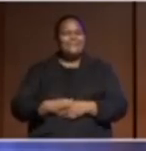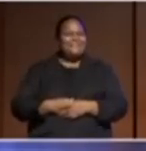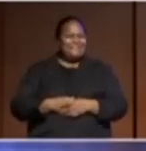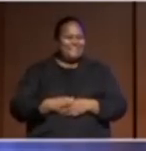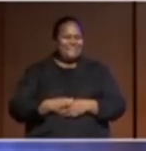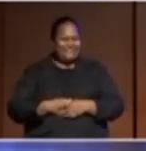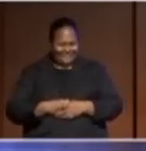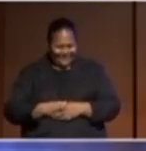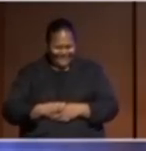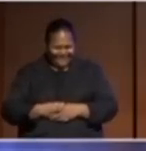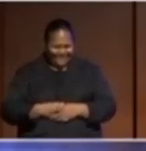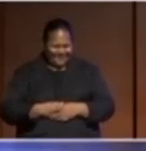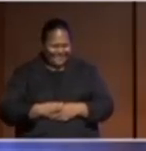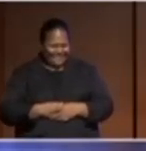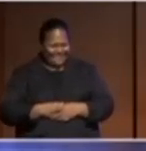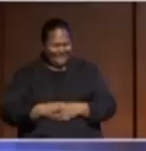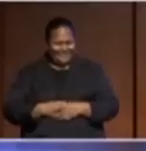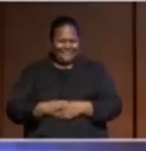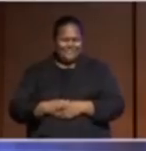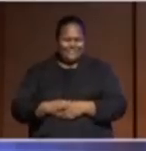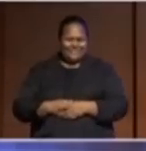you were elected.